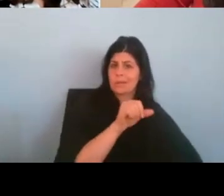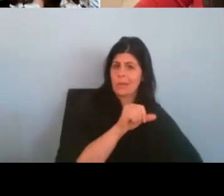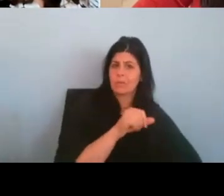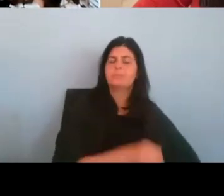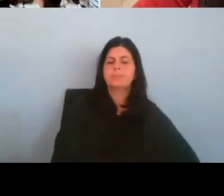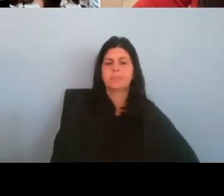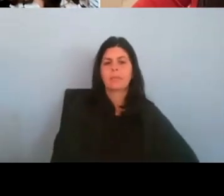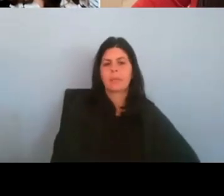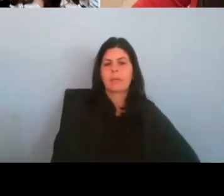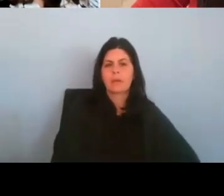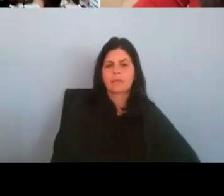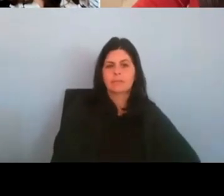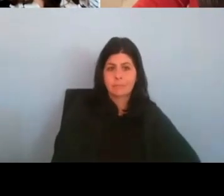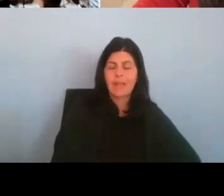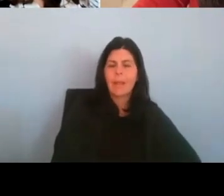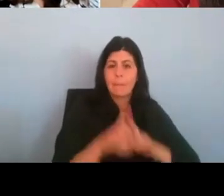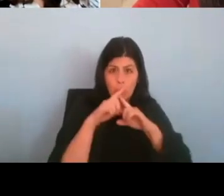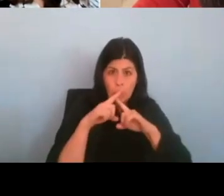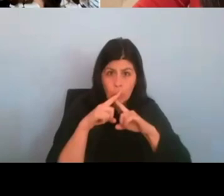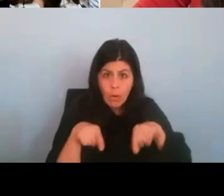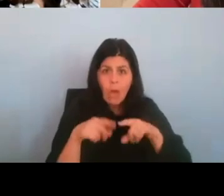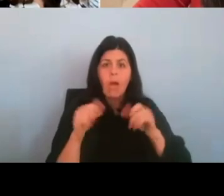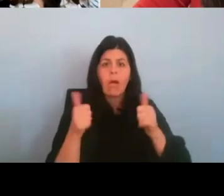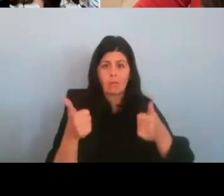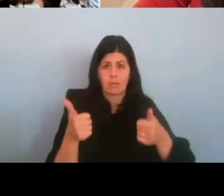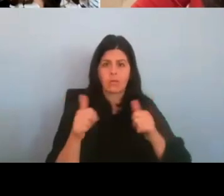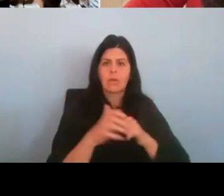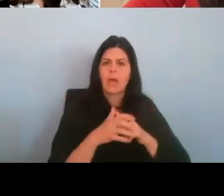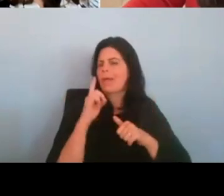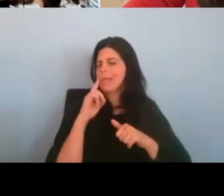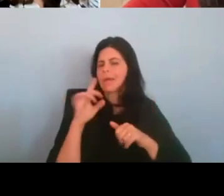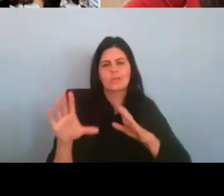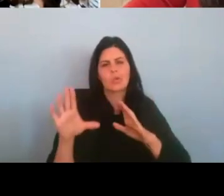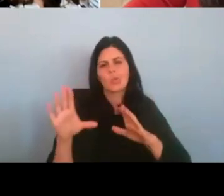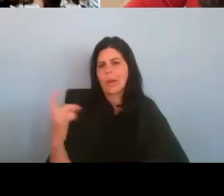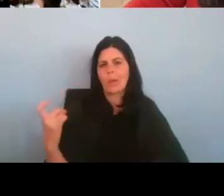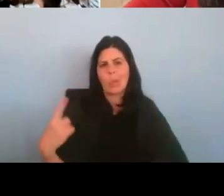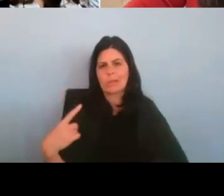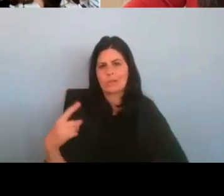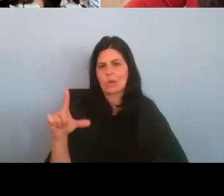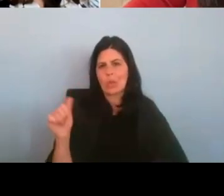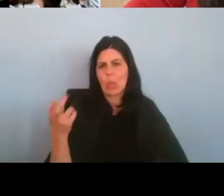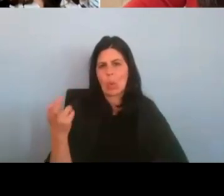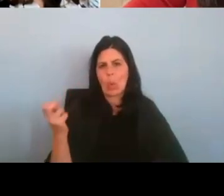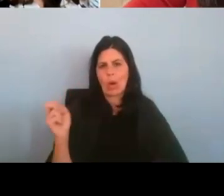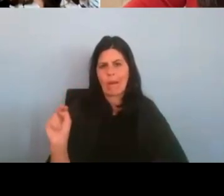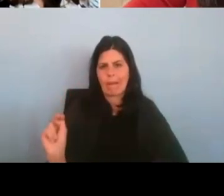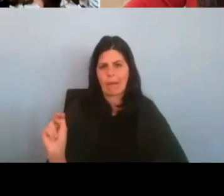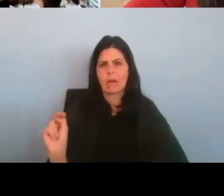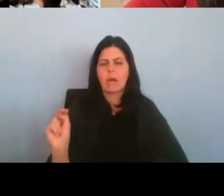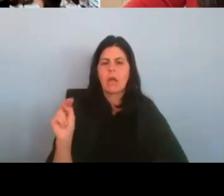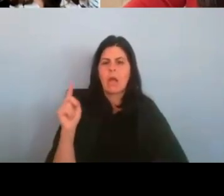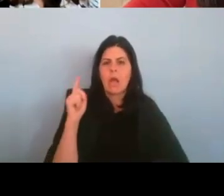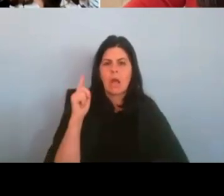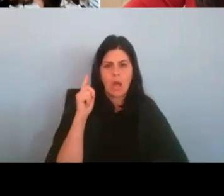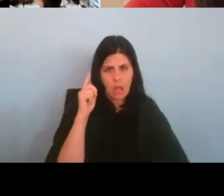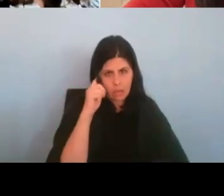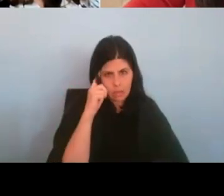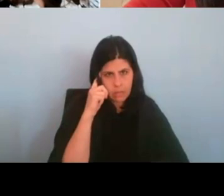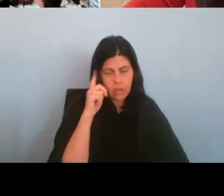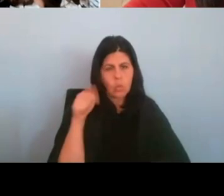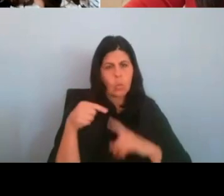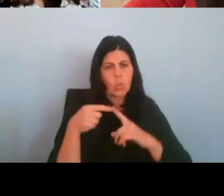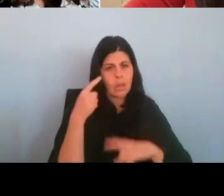that I'm unmuted, right? Yeah. Okay. Um, I think that's a great, uh, question, Lauren. And, um, I think that when I think of